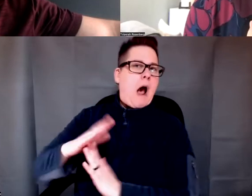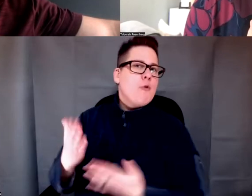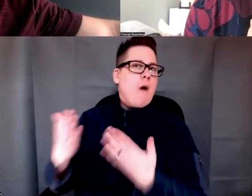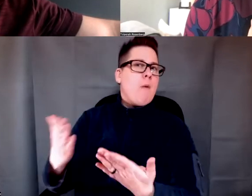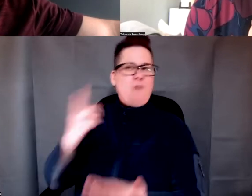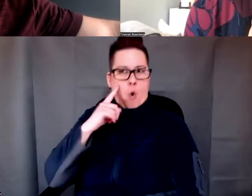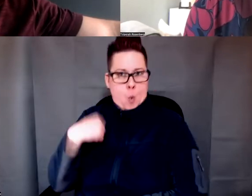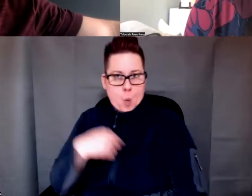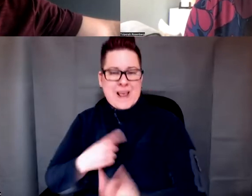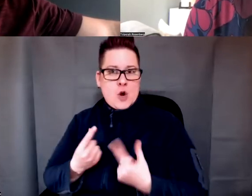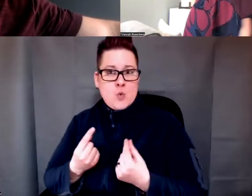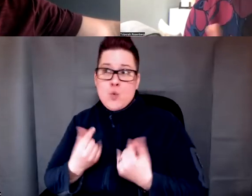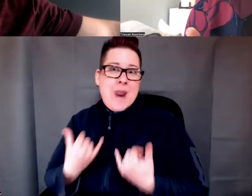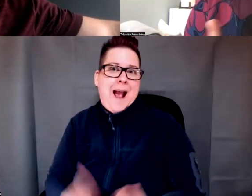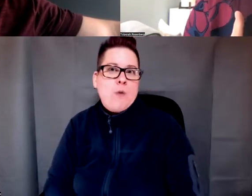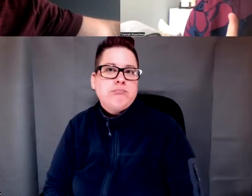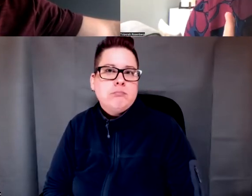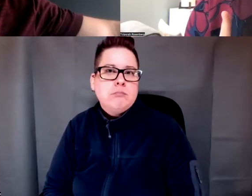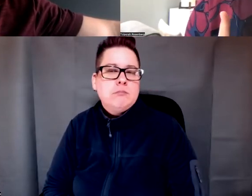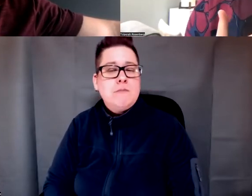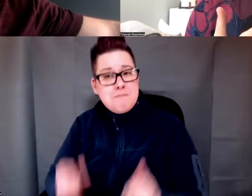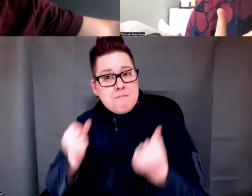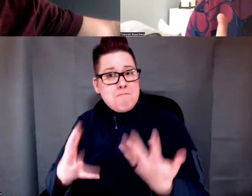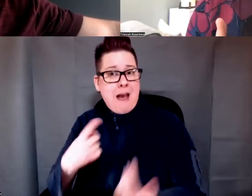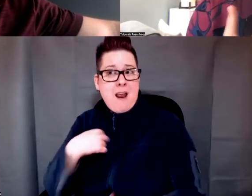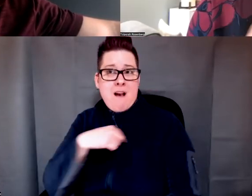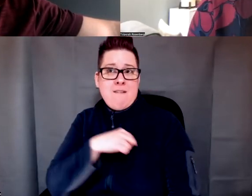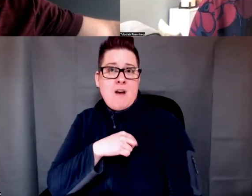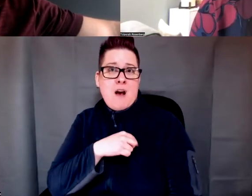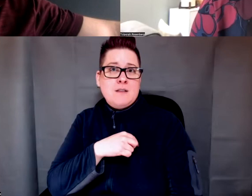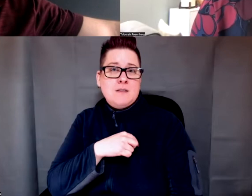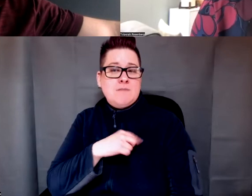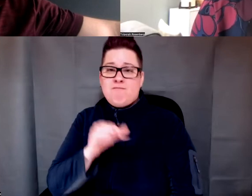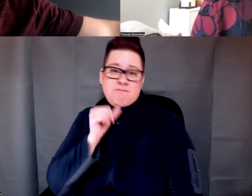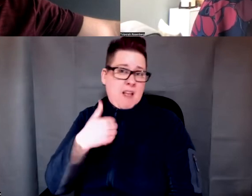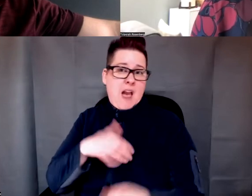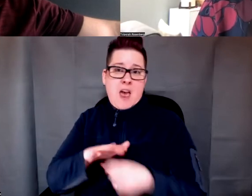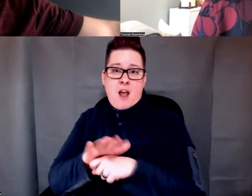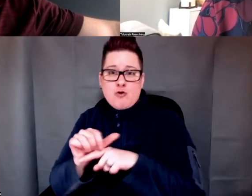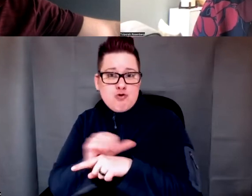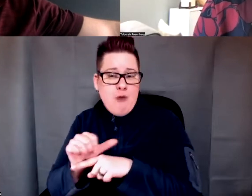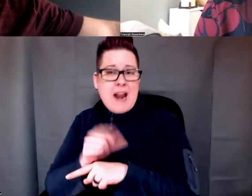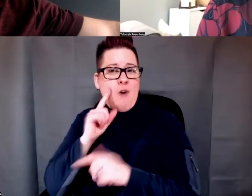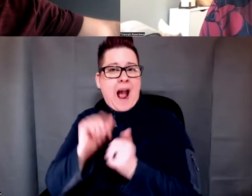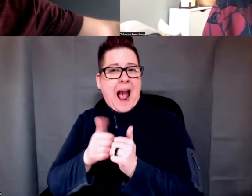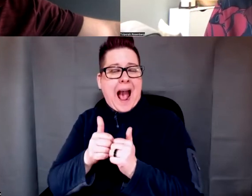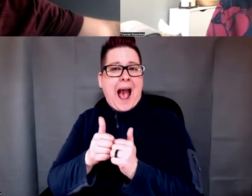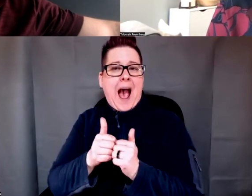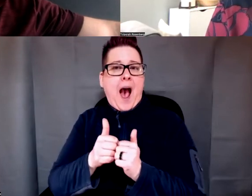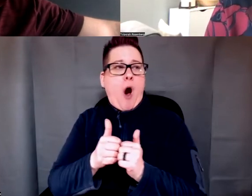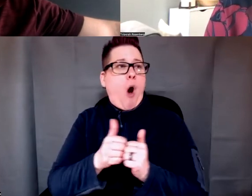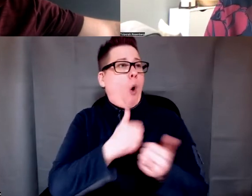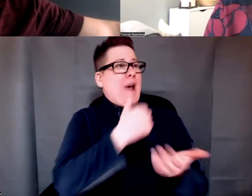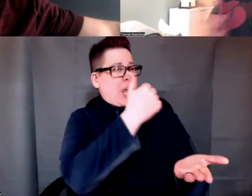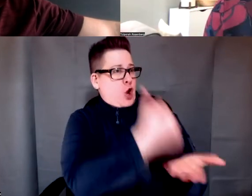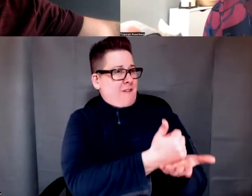things that we should be doing now. You know, many of us have not had adequate training and cultural adaptations of the evidence-based interventions